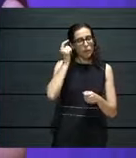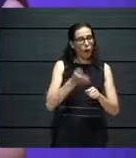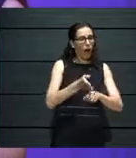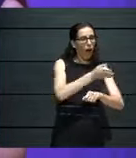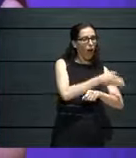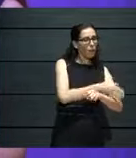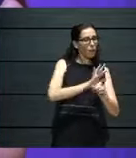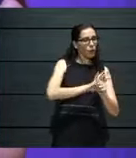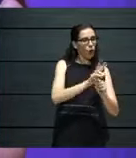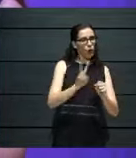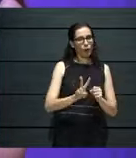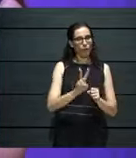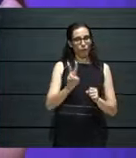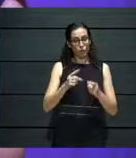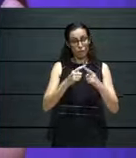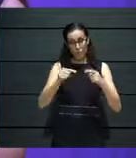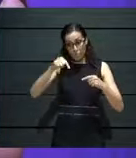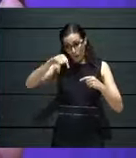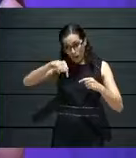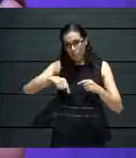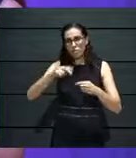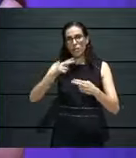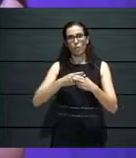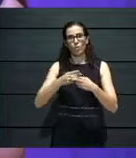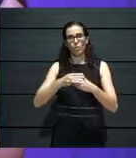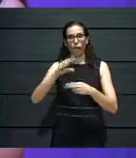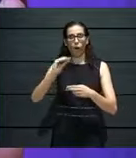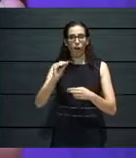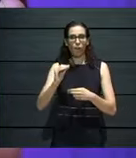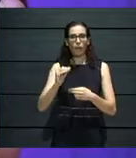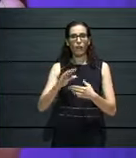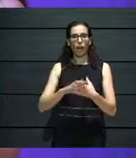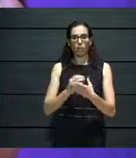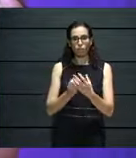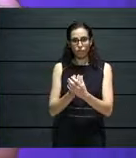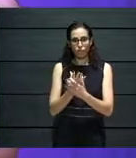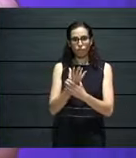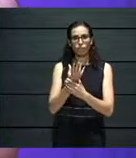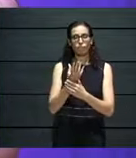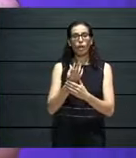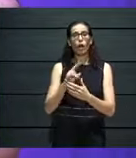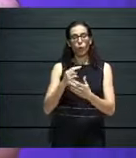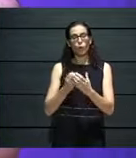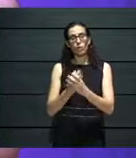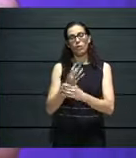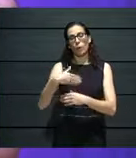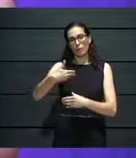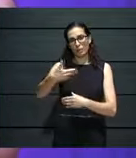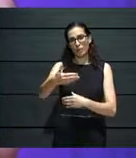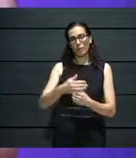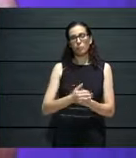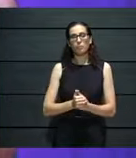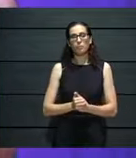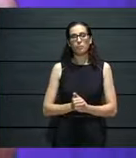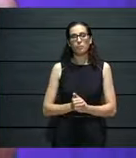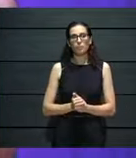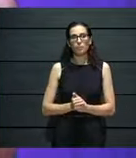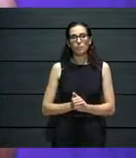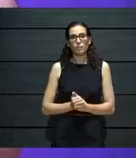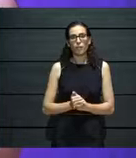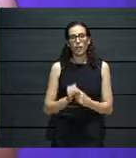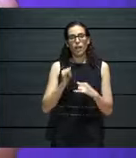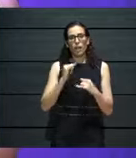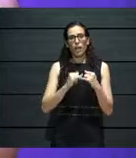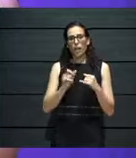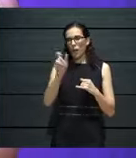now it's coming in quite useful and being developed further. On to our last speaker for today,